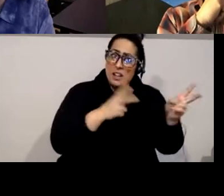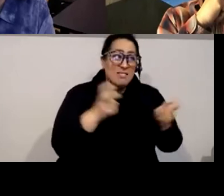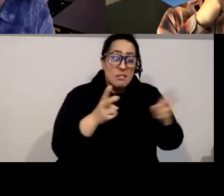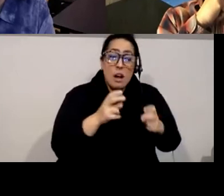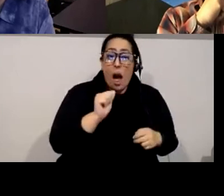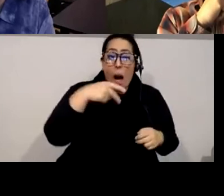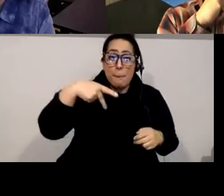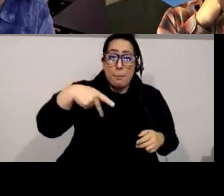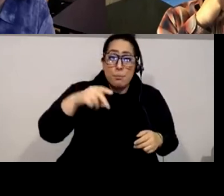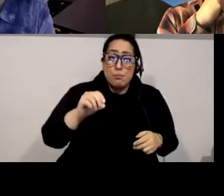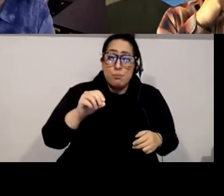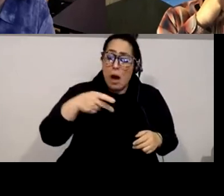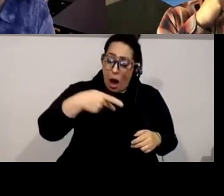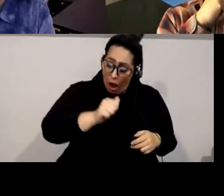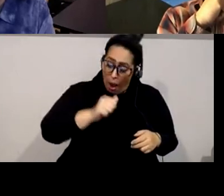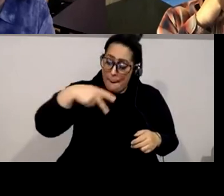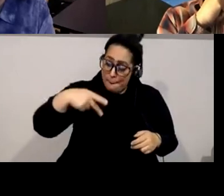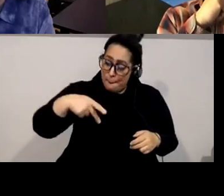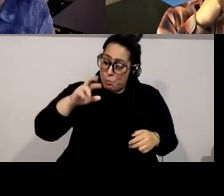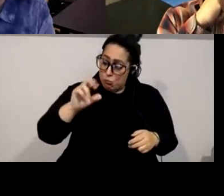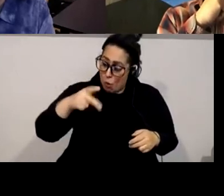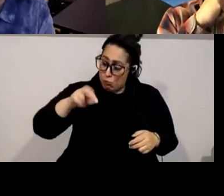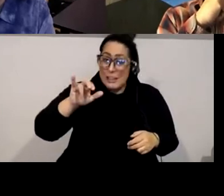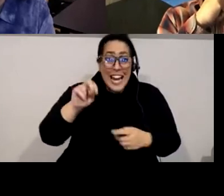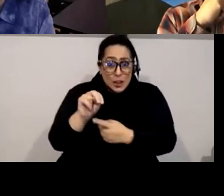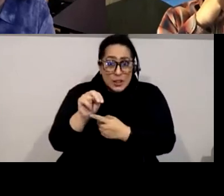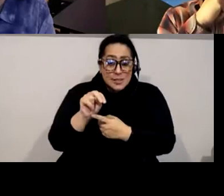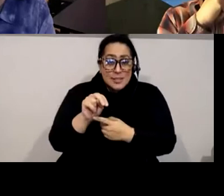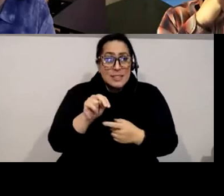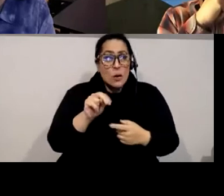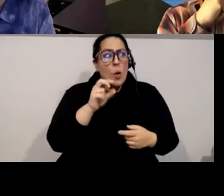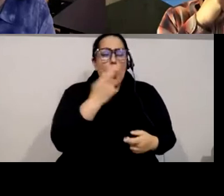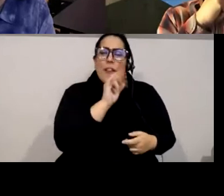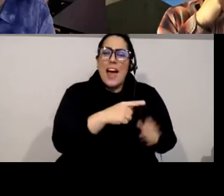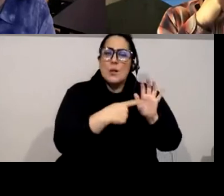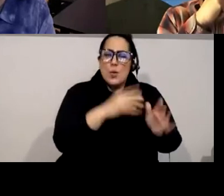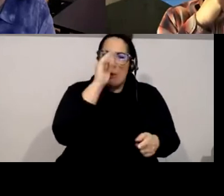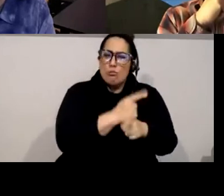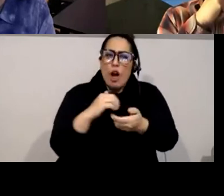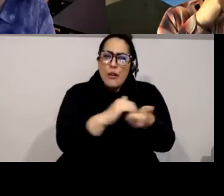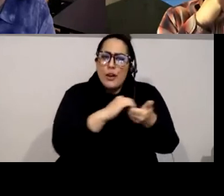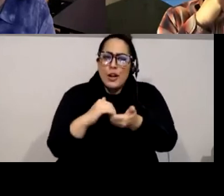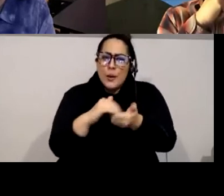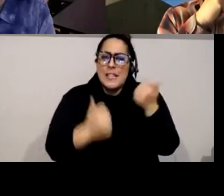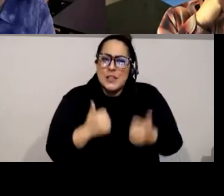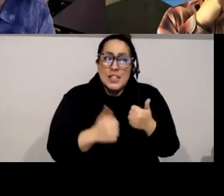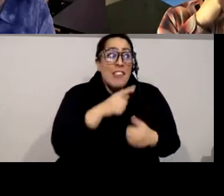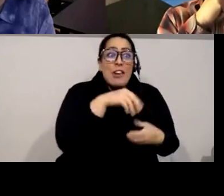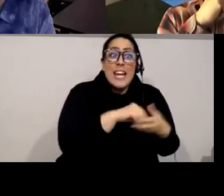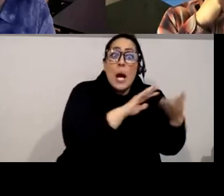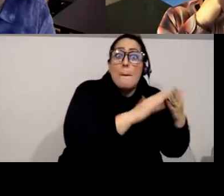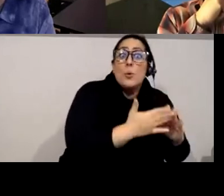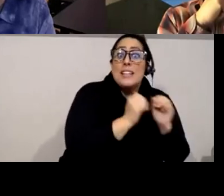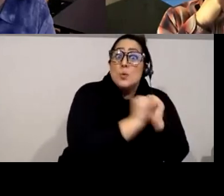brotherhood so isn't this a Punjabi singer and hip-hop and look he's got you know he's all up in the community they're playing dominoes but